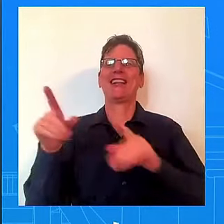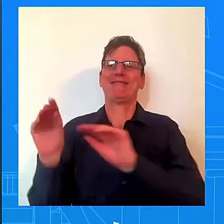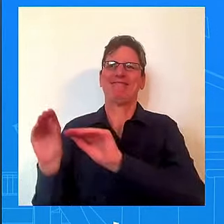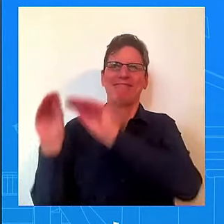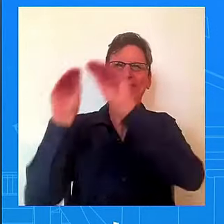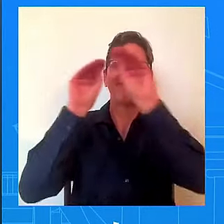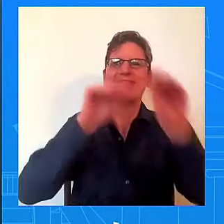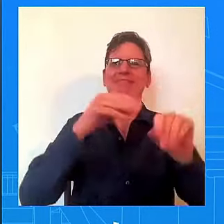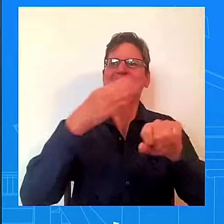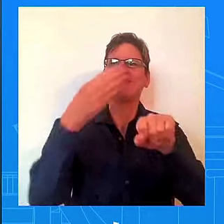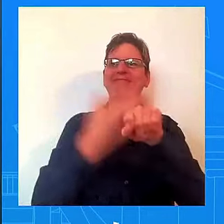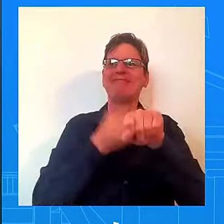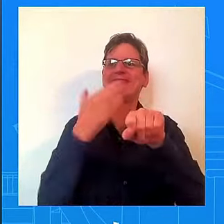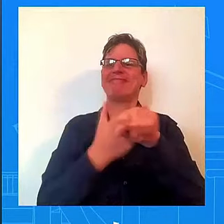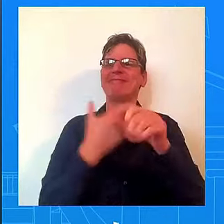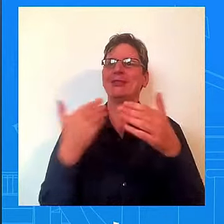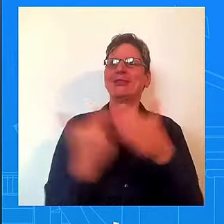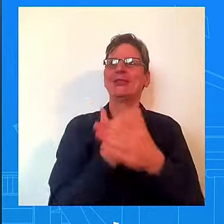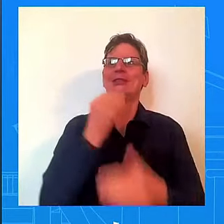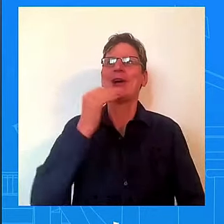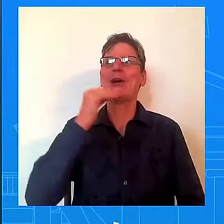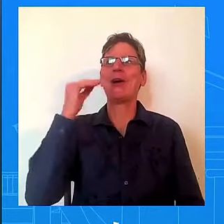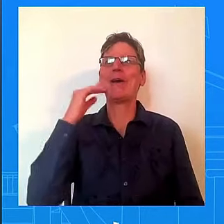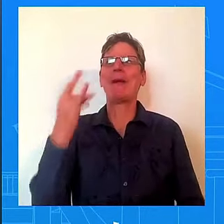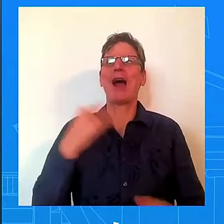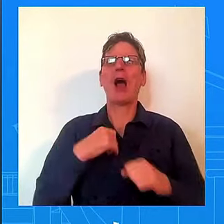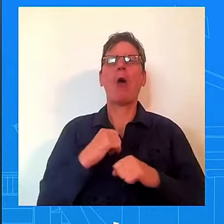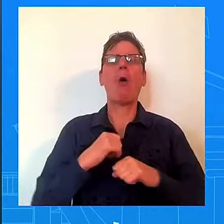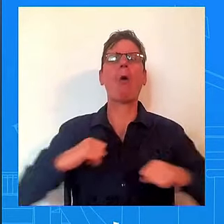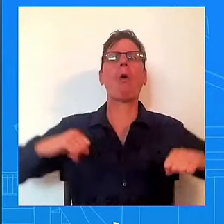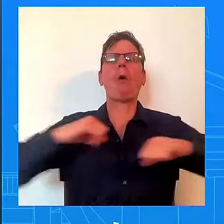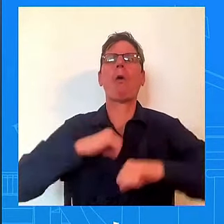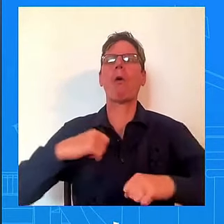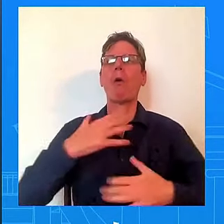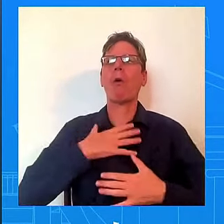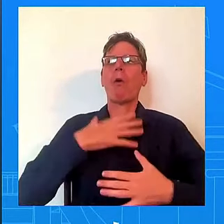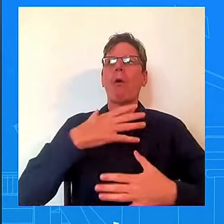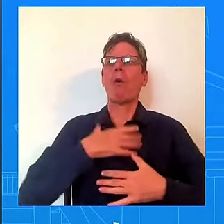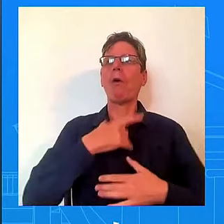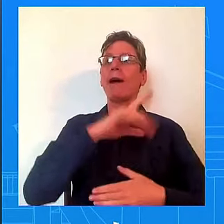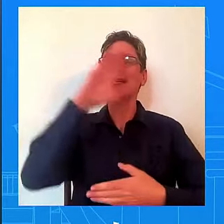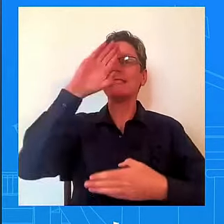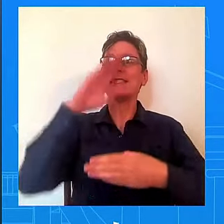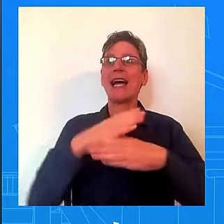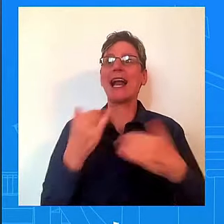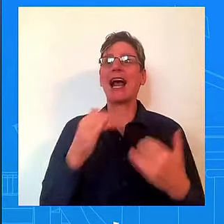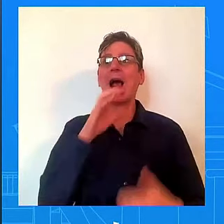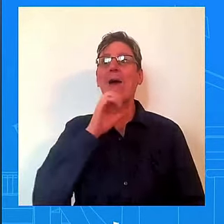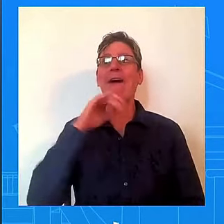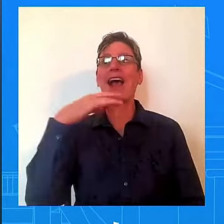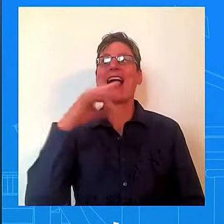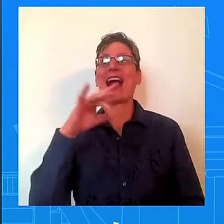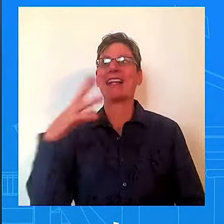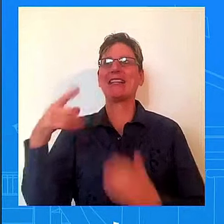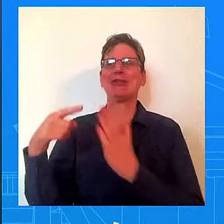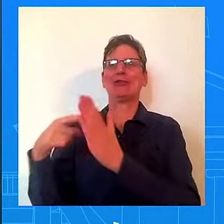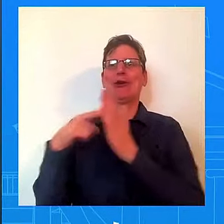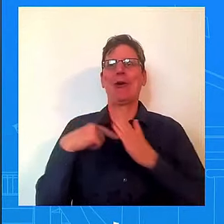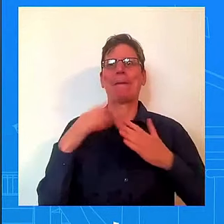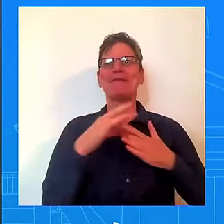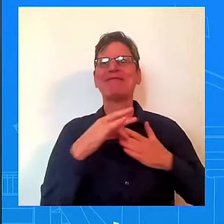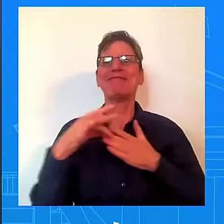old, gave me a tour. And his highlight, as he said to me, and I remember this like it was yesterday, Tom,